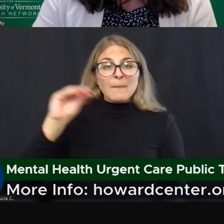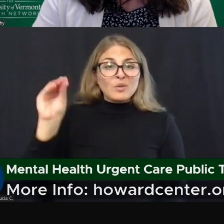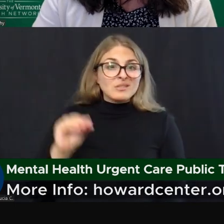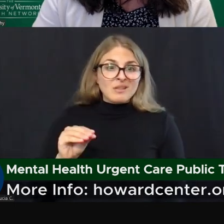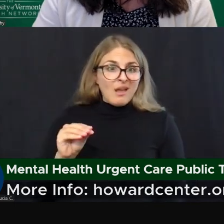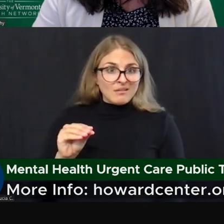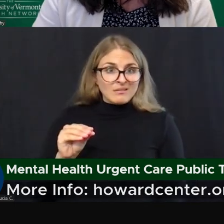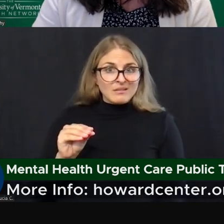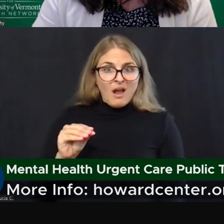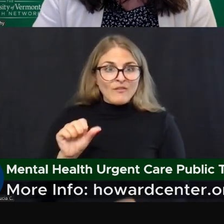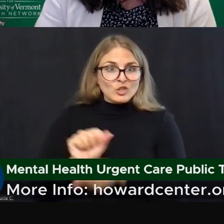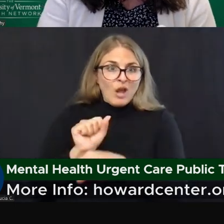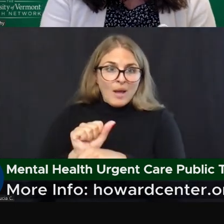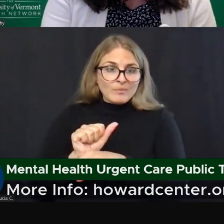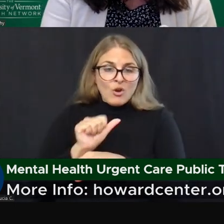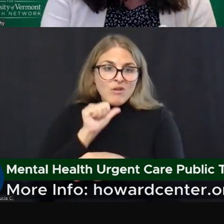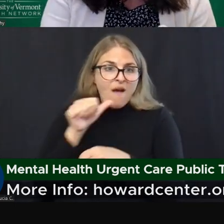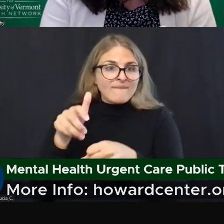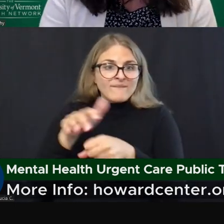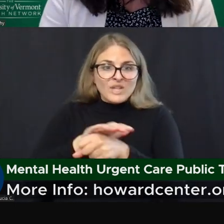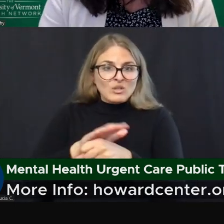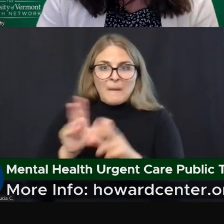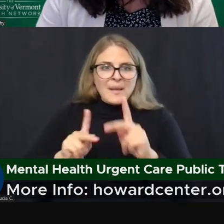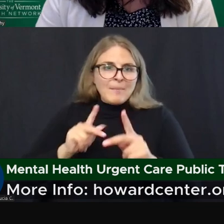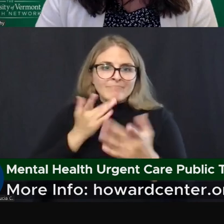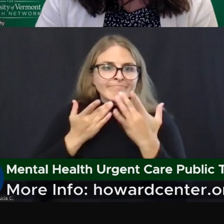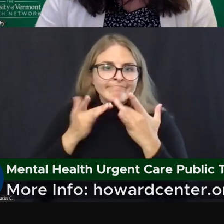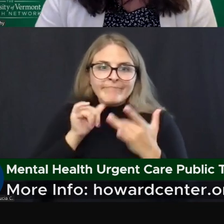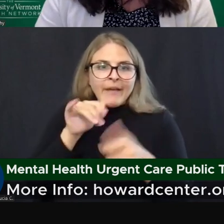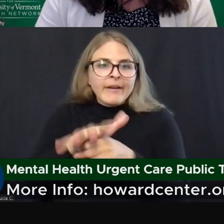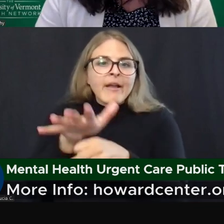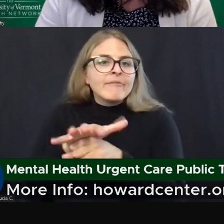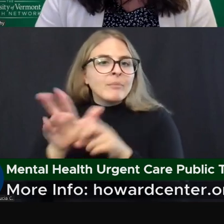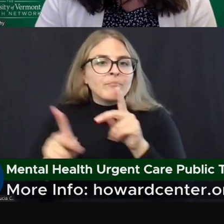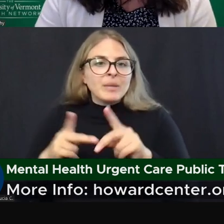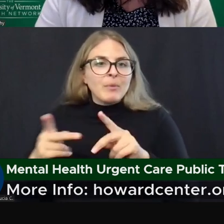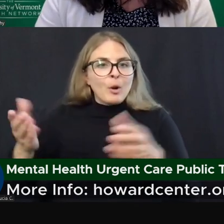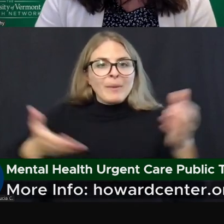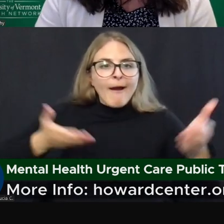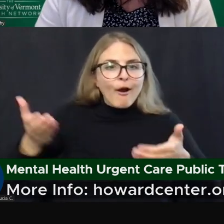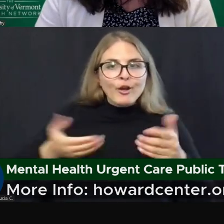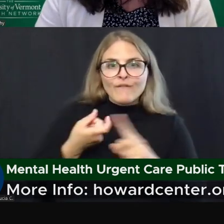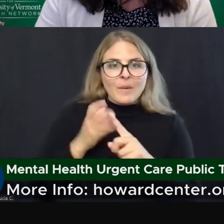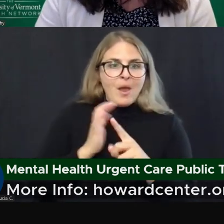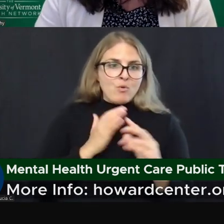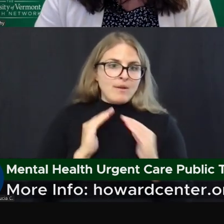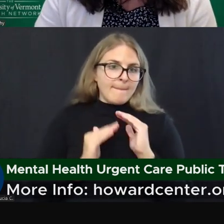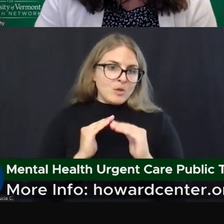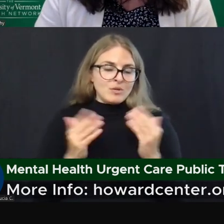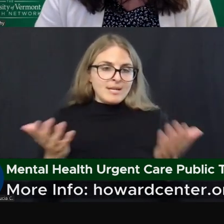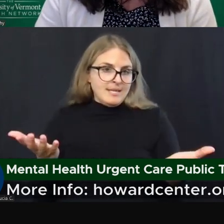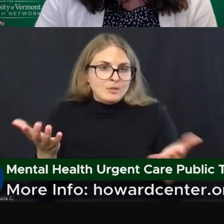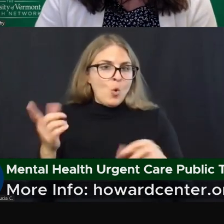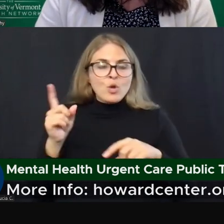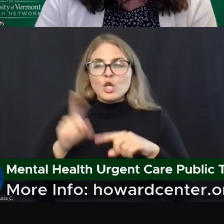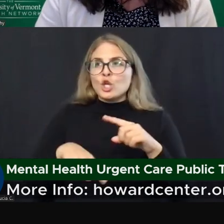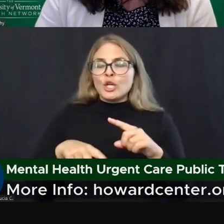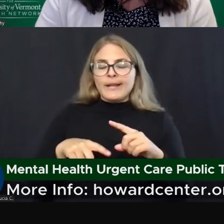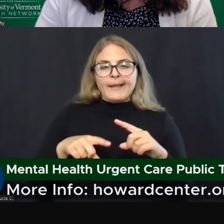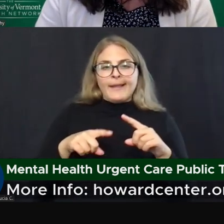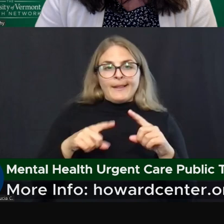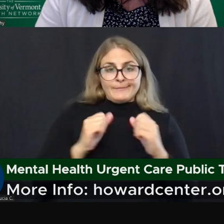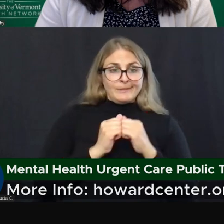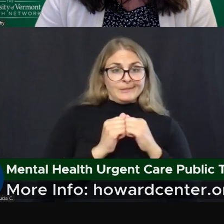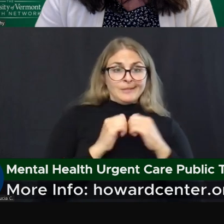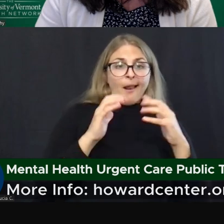positions posted and we don't have enough people to fill those positions in our community. So we couldn't create a 24-7